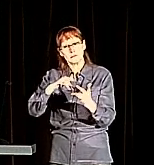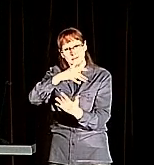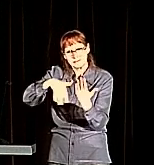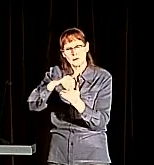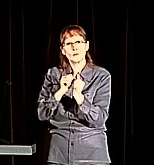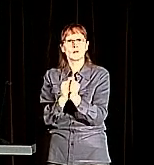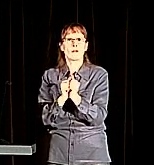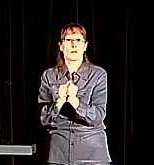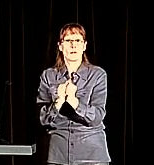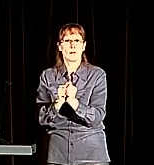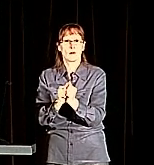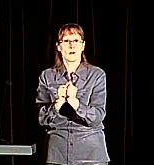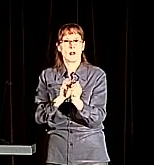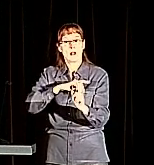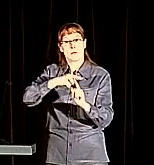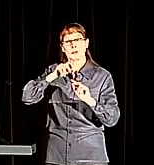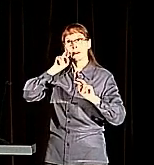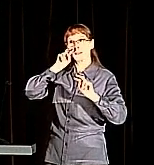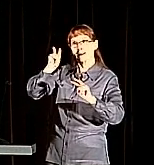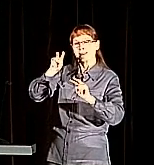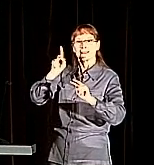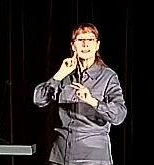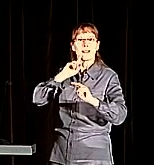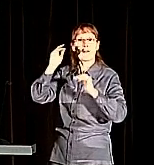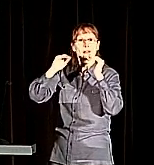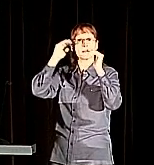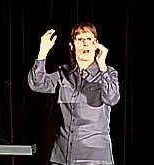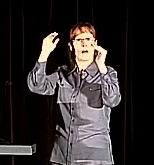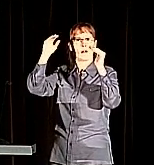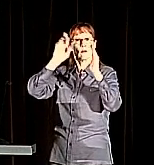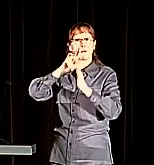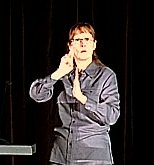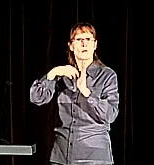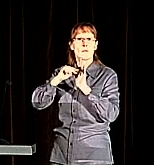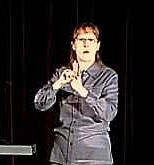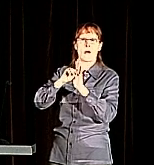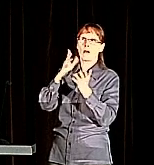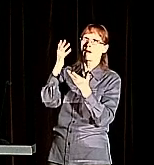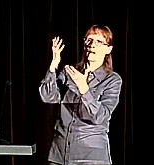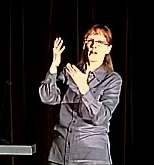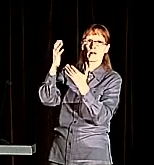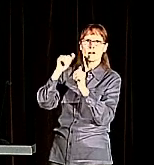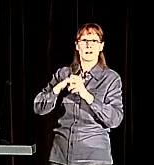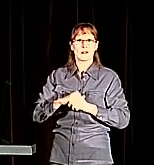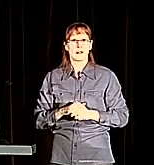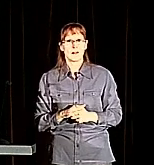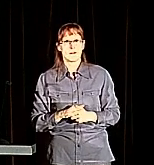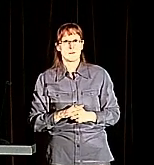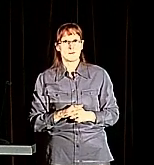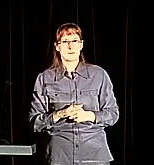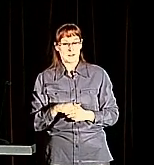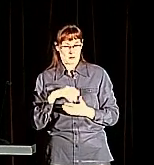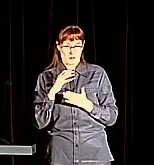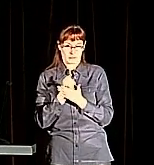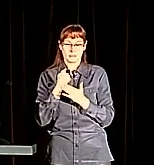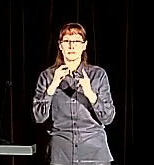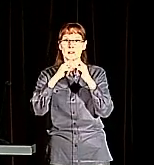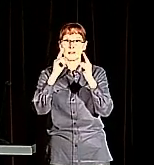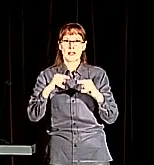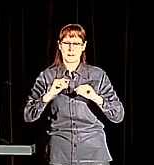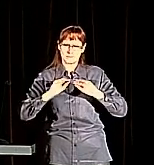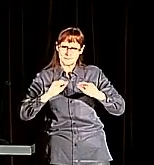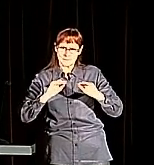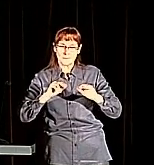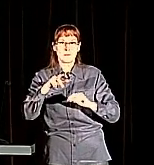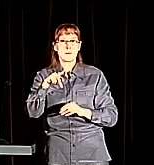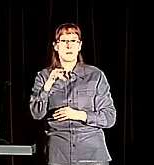we wanted to introduce them to the Python language, and to deaf STEM professionals who exist out there in the world, to provide role models,